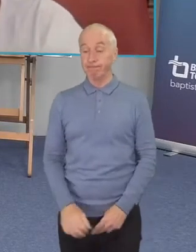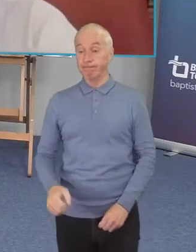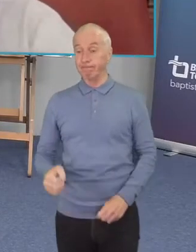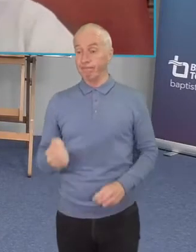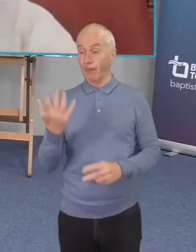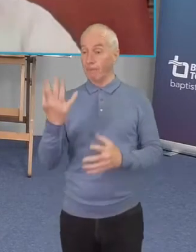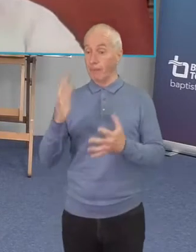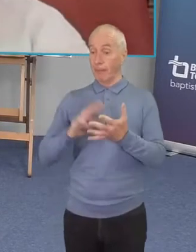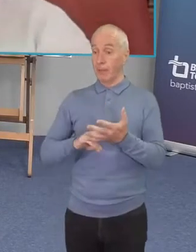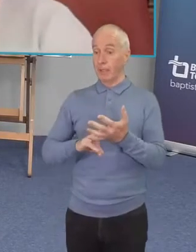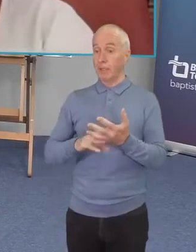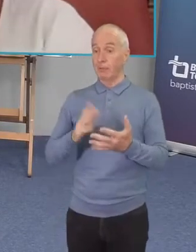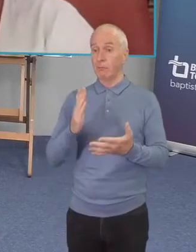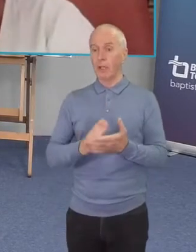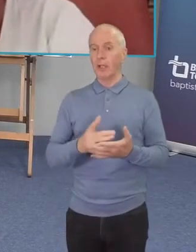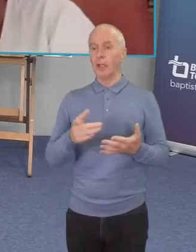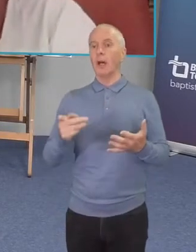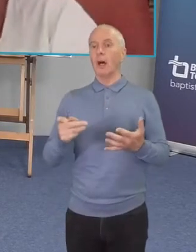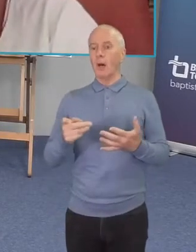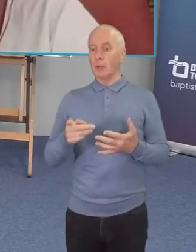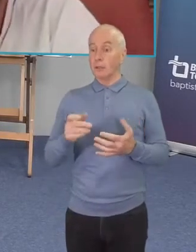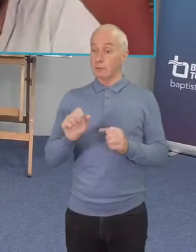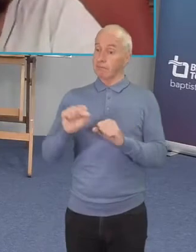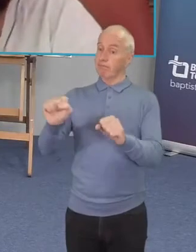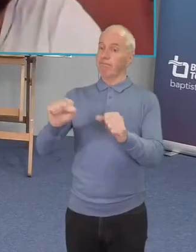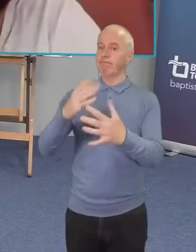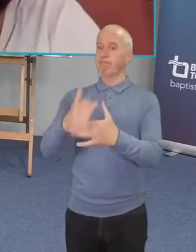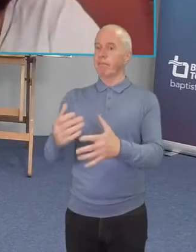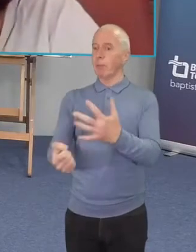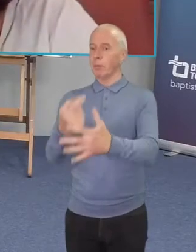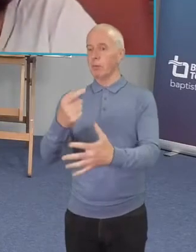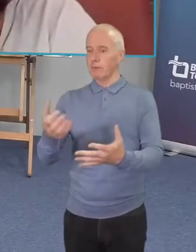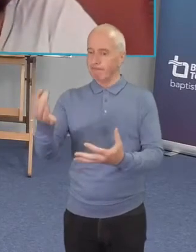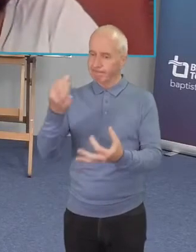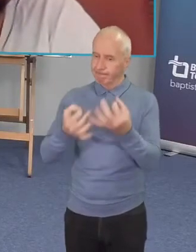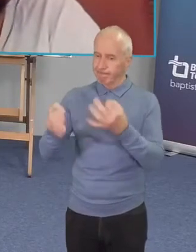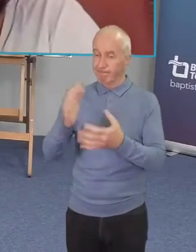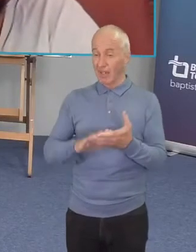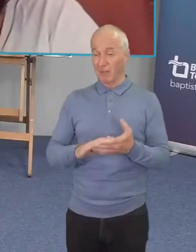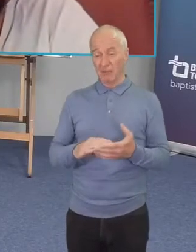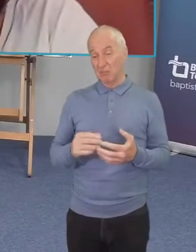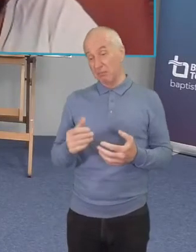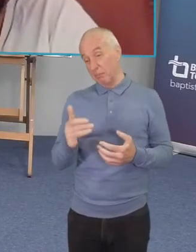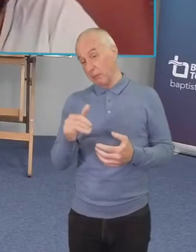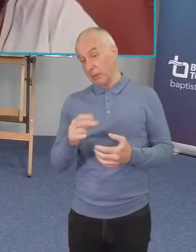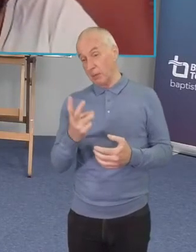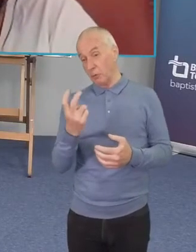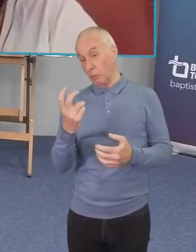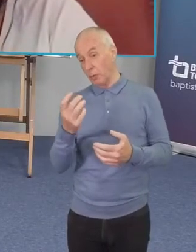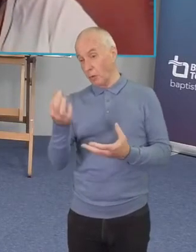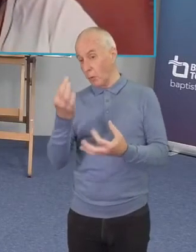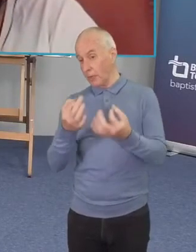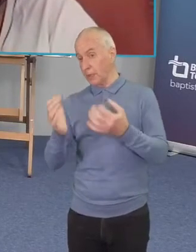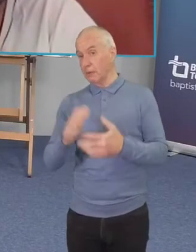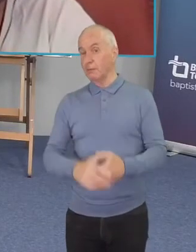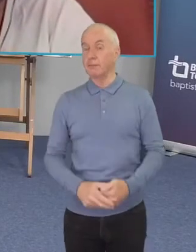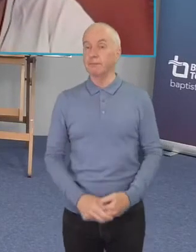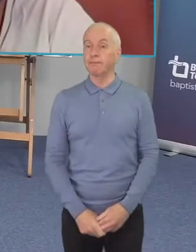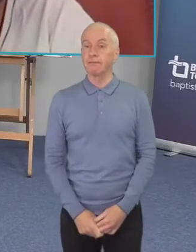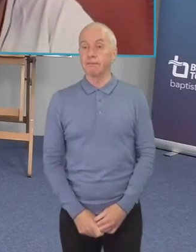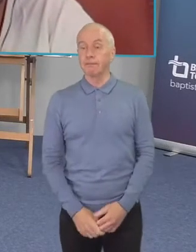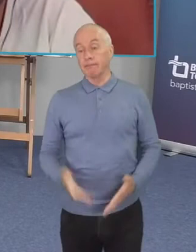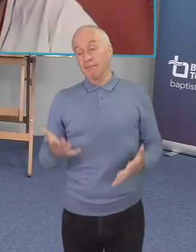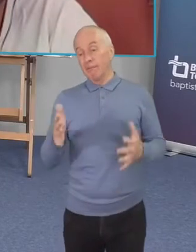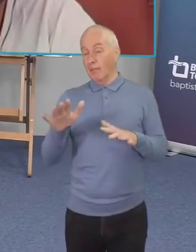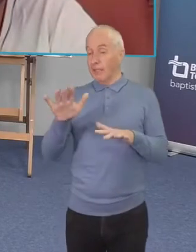this is probably your last chance to get your questions in we've got time for a couple more um and in fact touching on